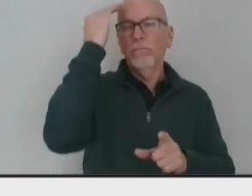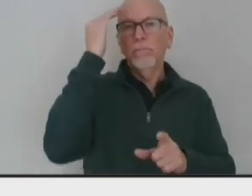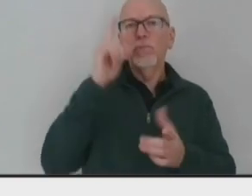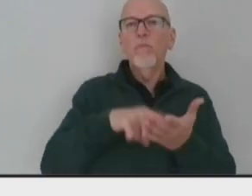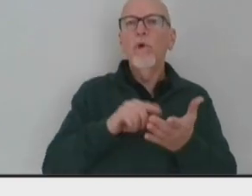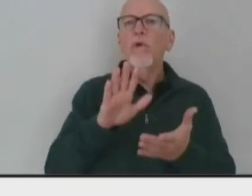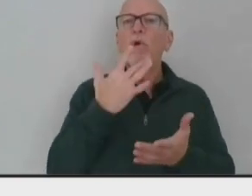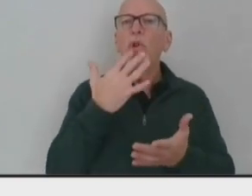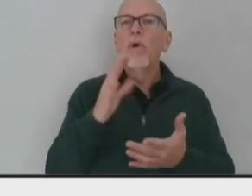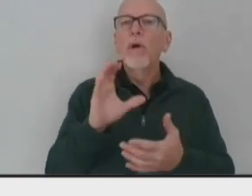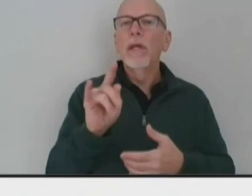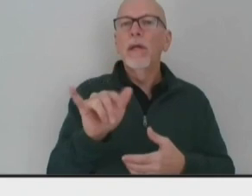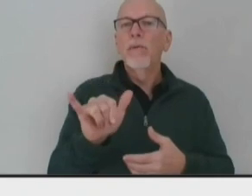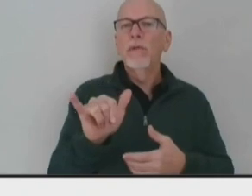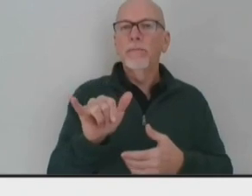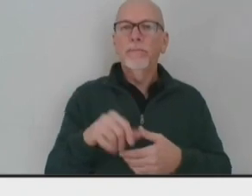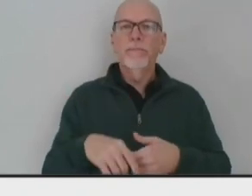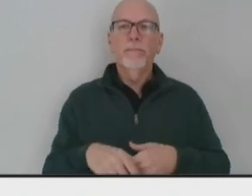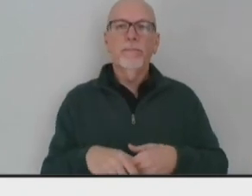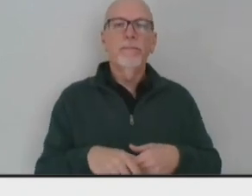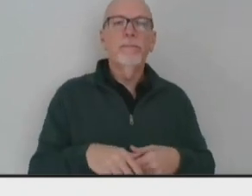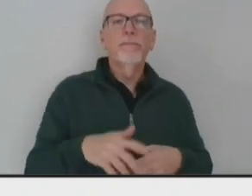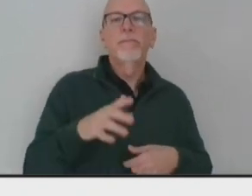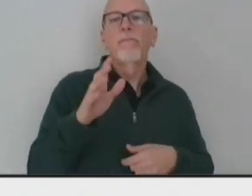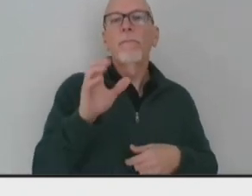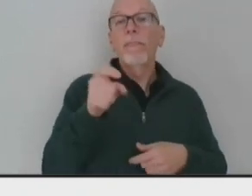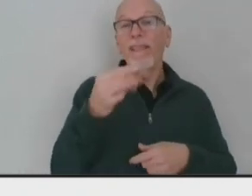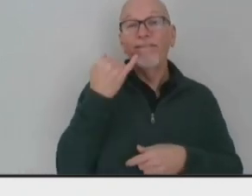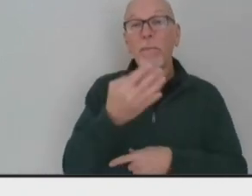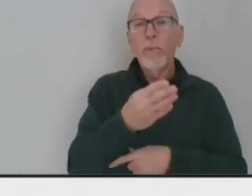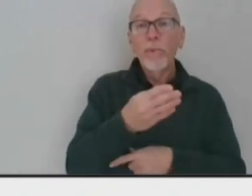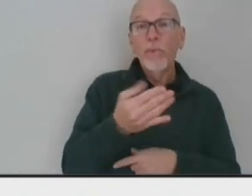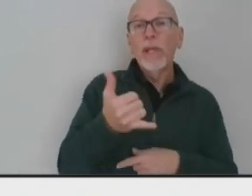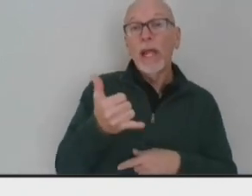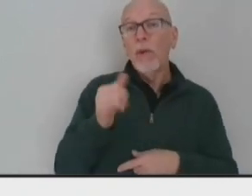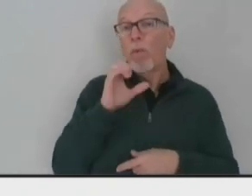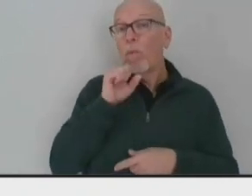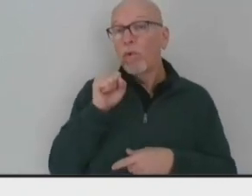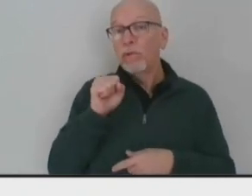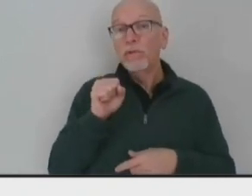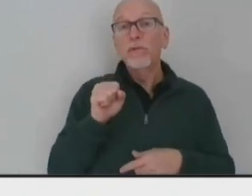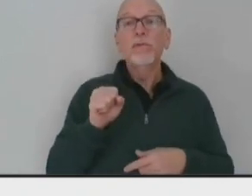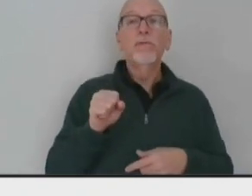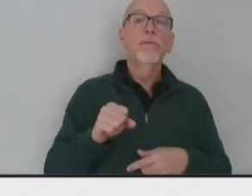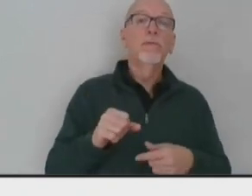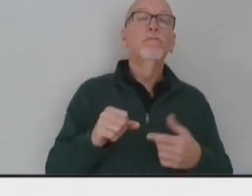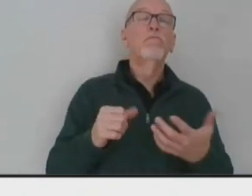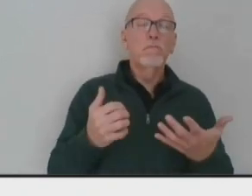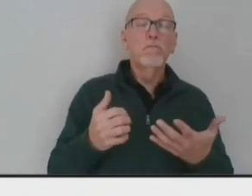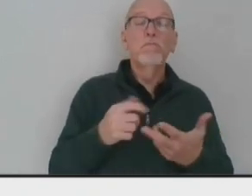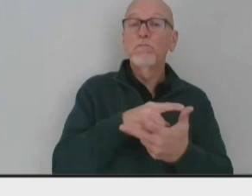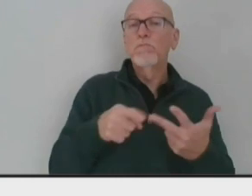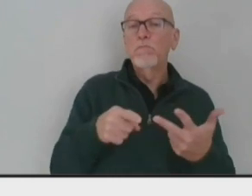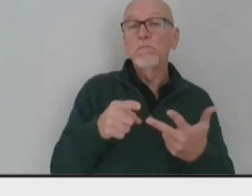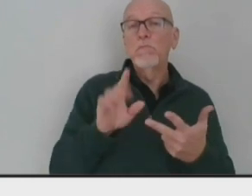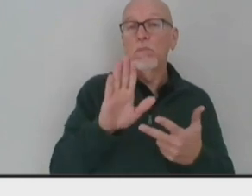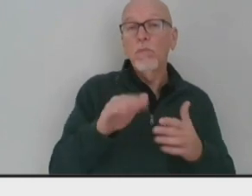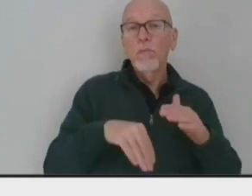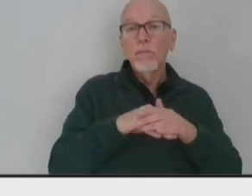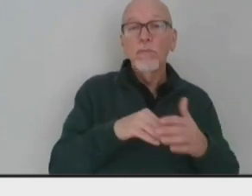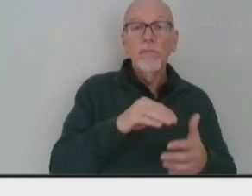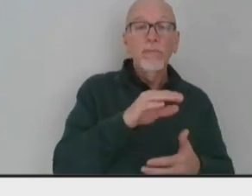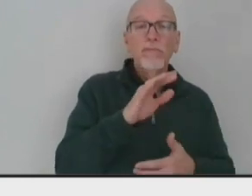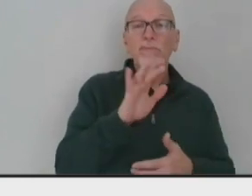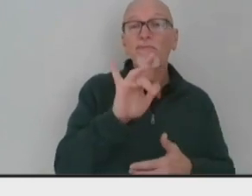county is. And so those in blue, yellow, or orange, the limit capacity of 25